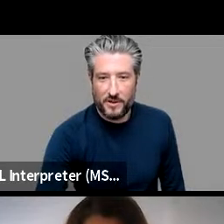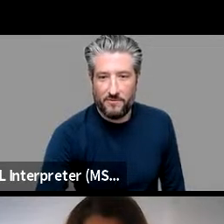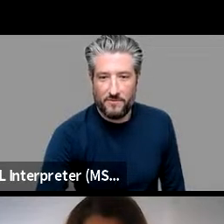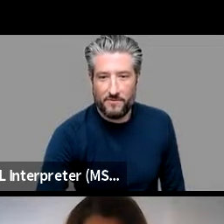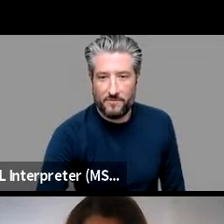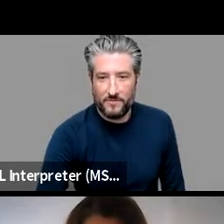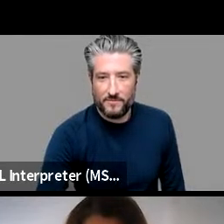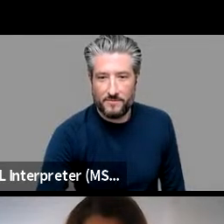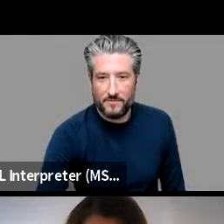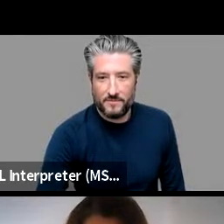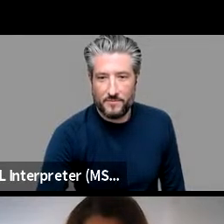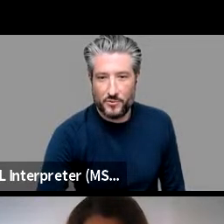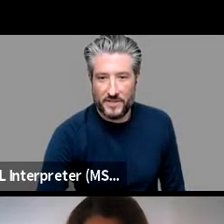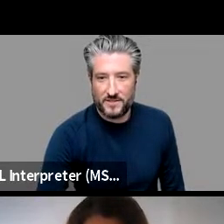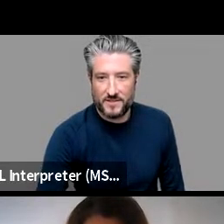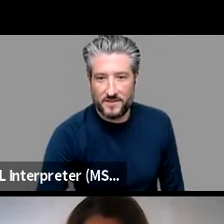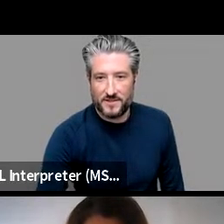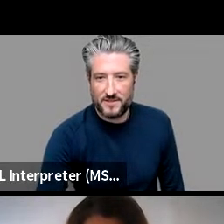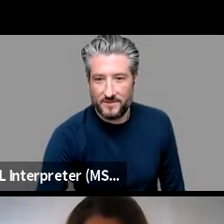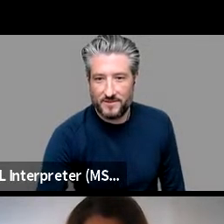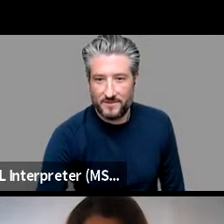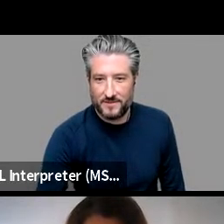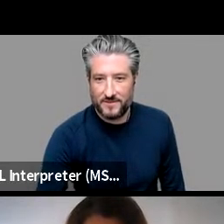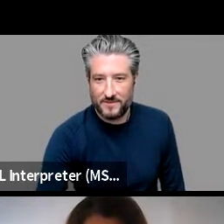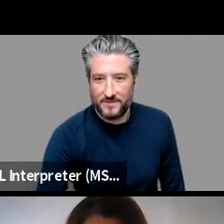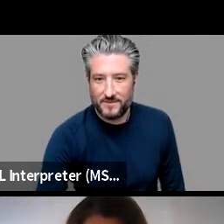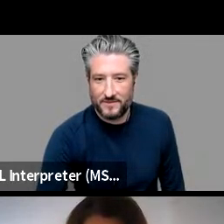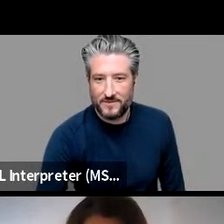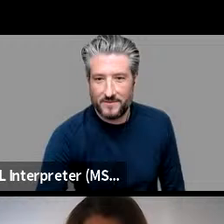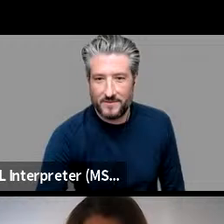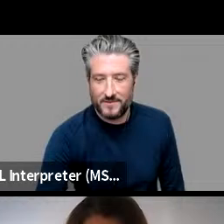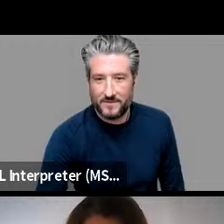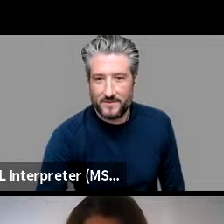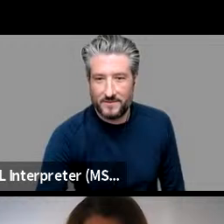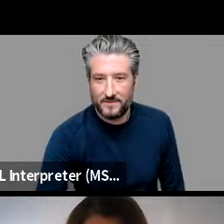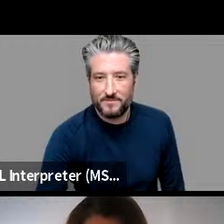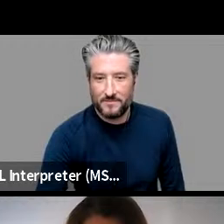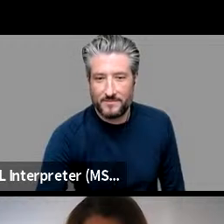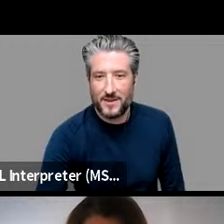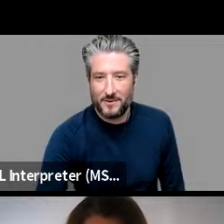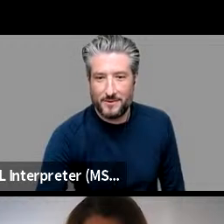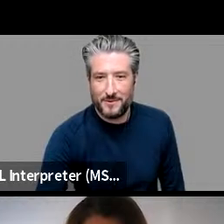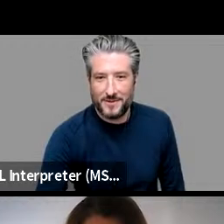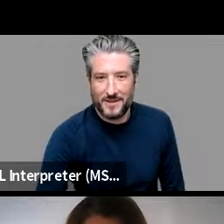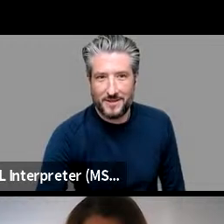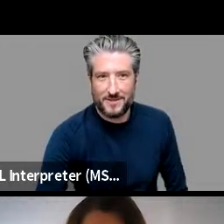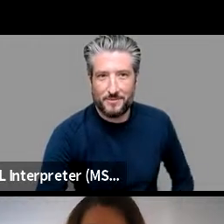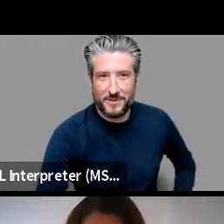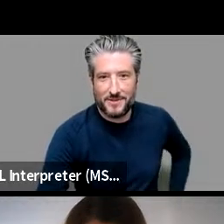oh as i was saying lovely comment there from susana oh sorry i demuted